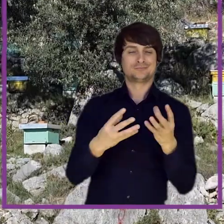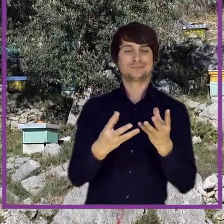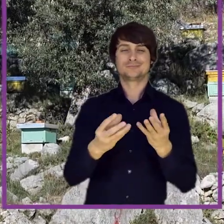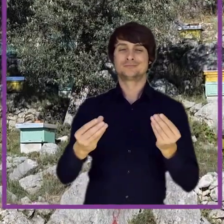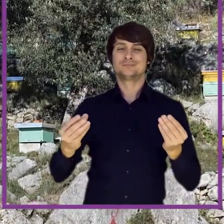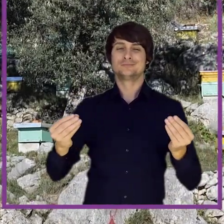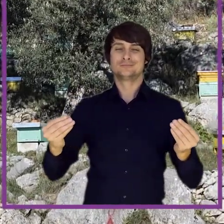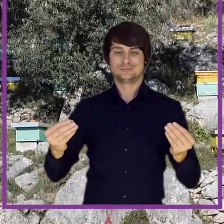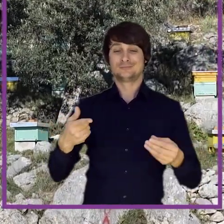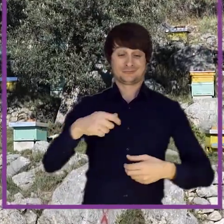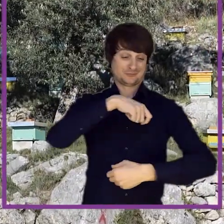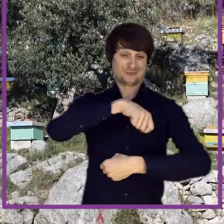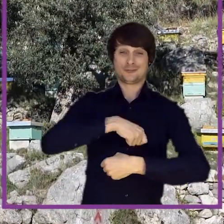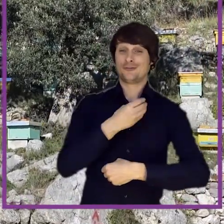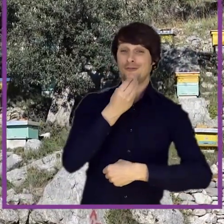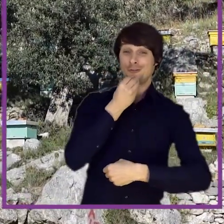sea.